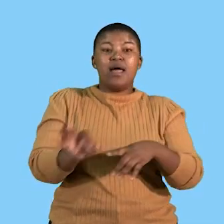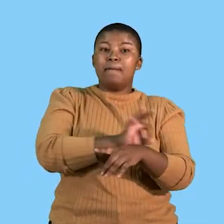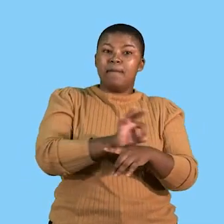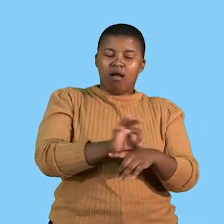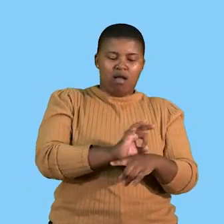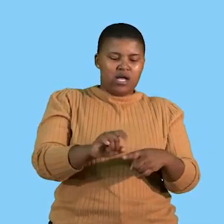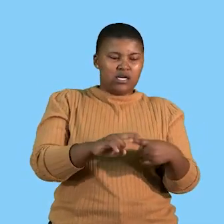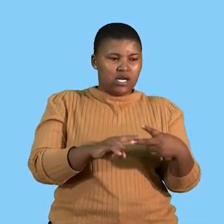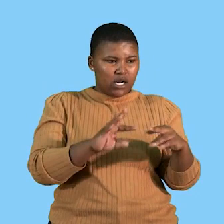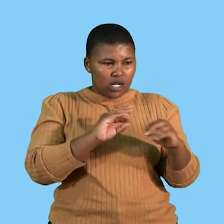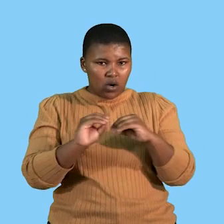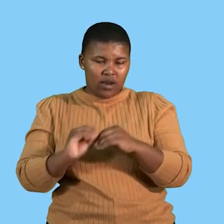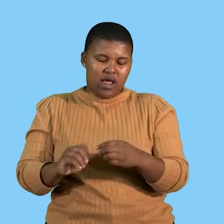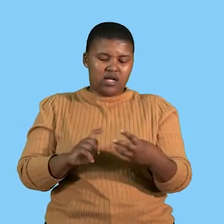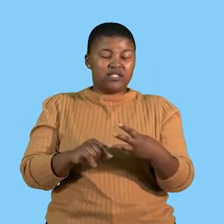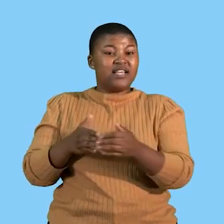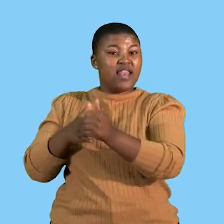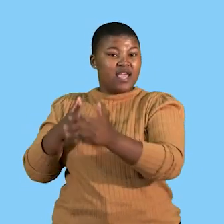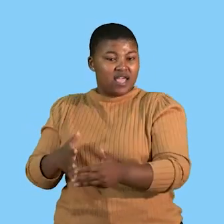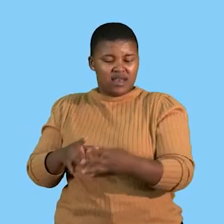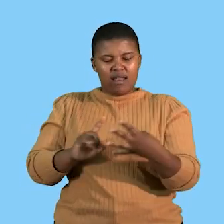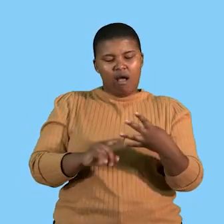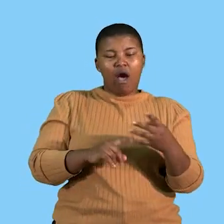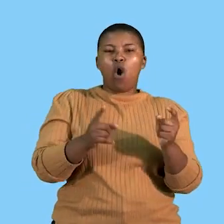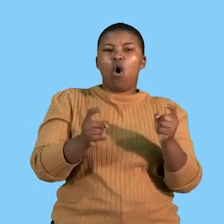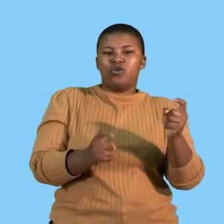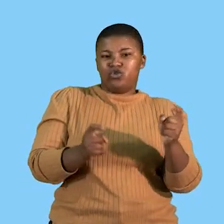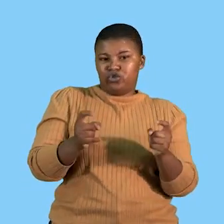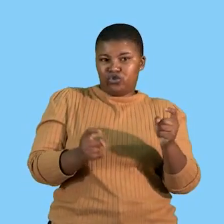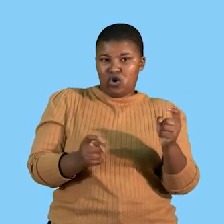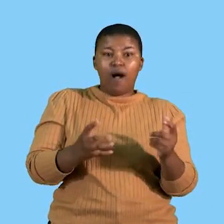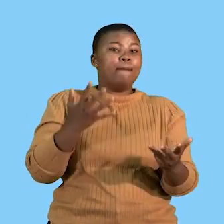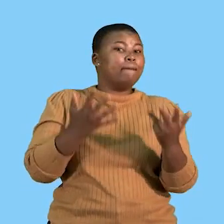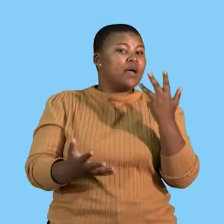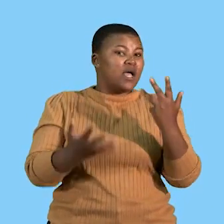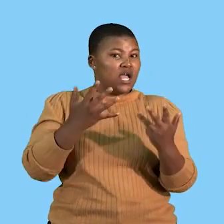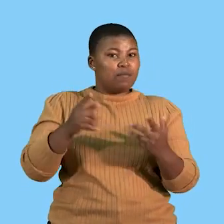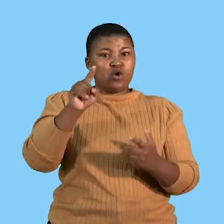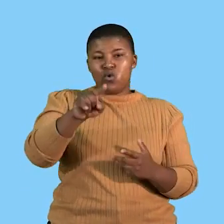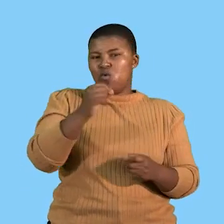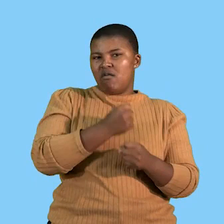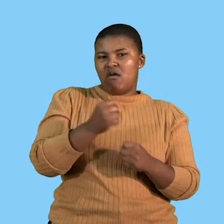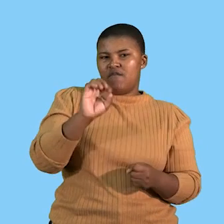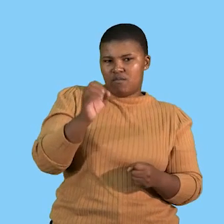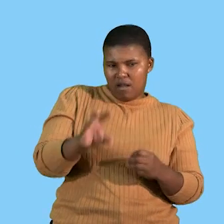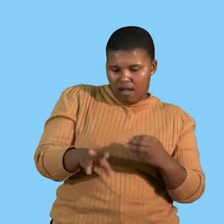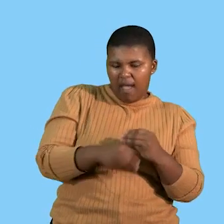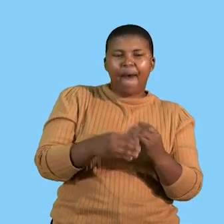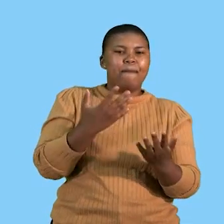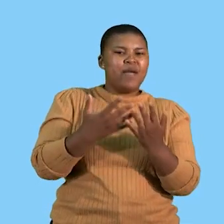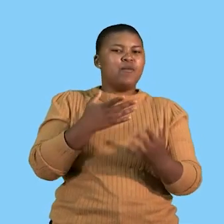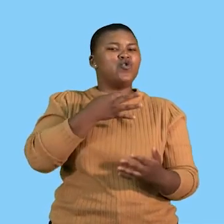planning, organizing, leadership and control. But maybe you couldn't remember organizing,